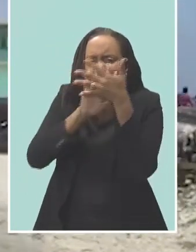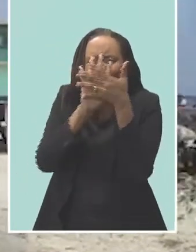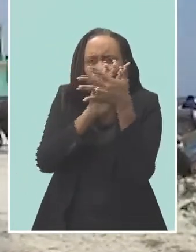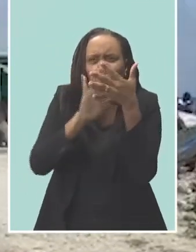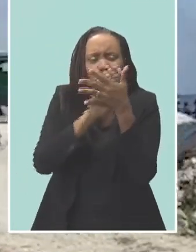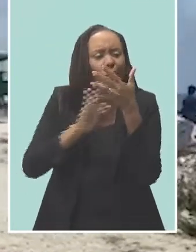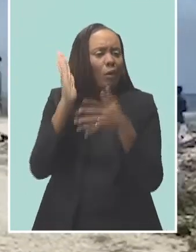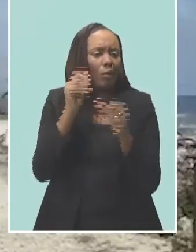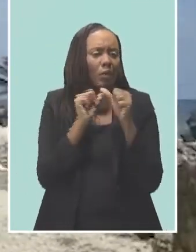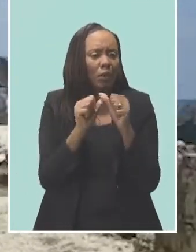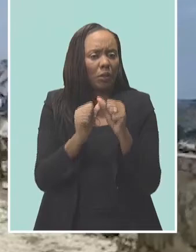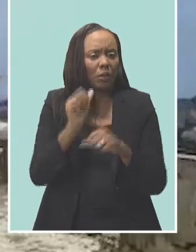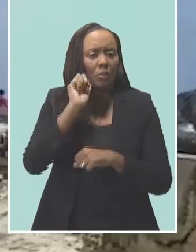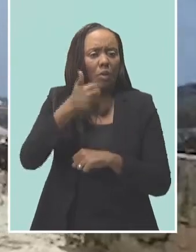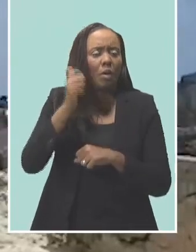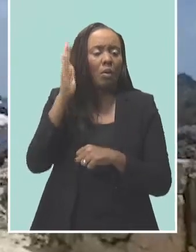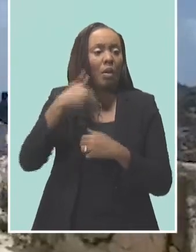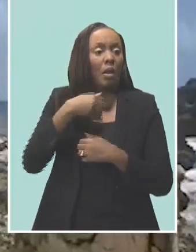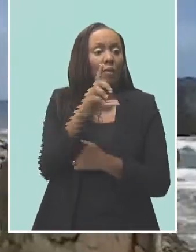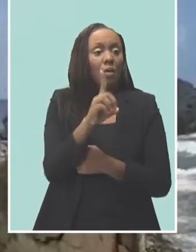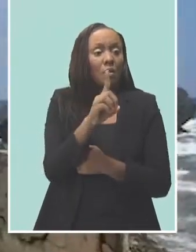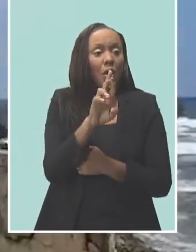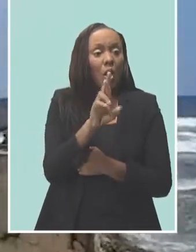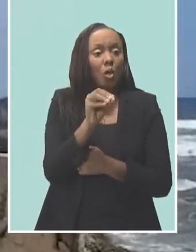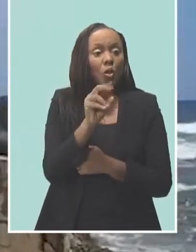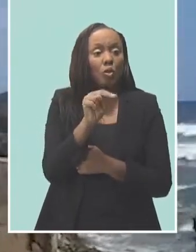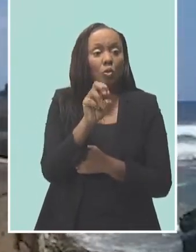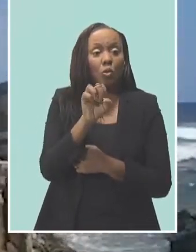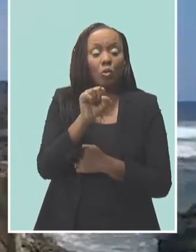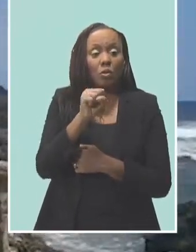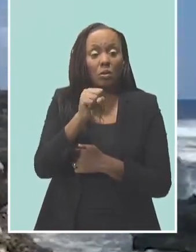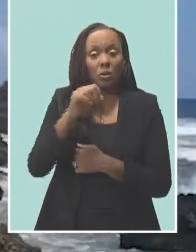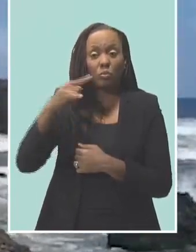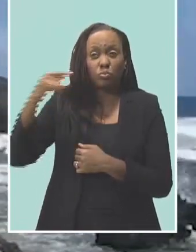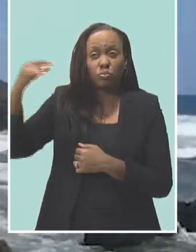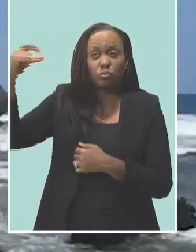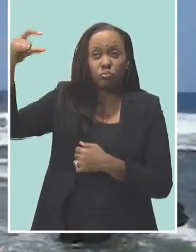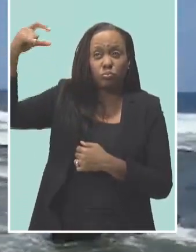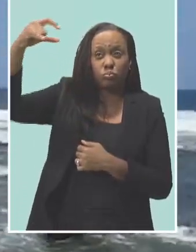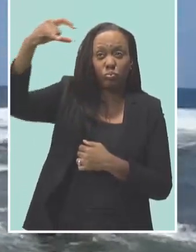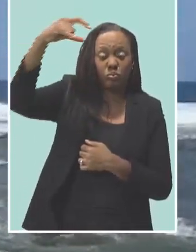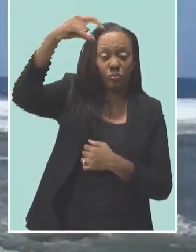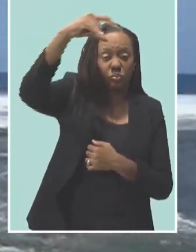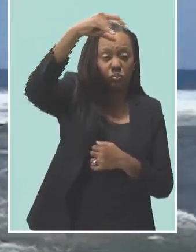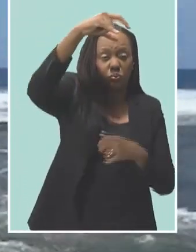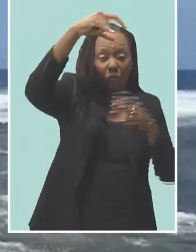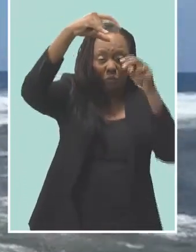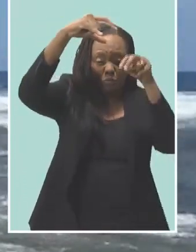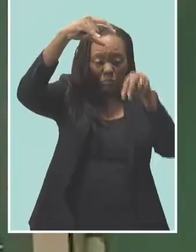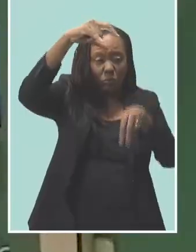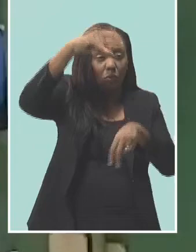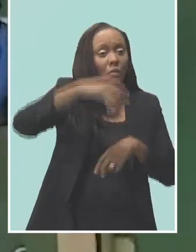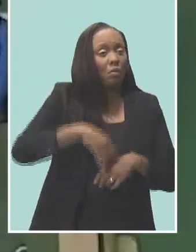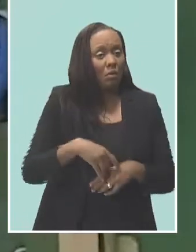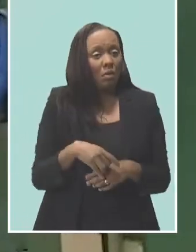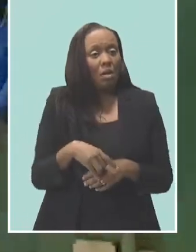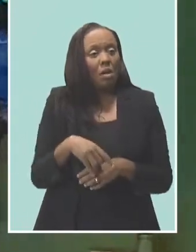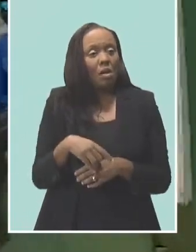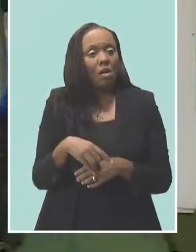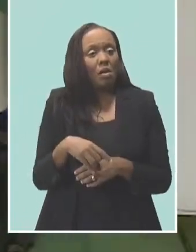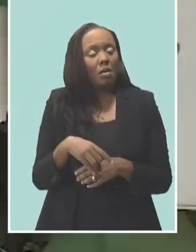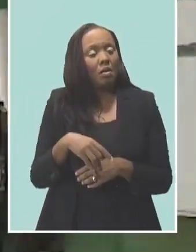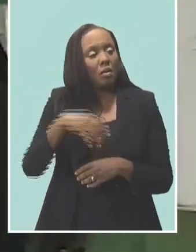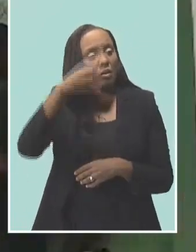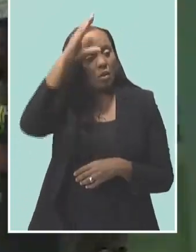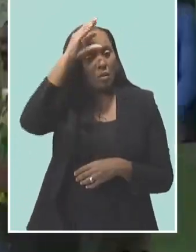tomorrow when drones are expected to be used in the operation. The 16-year-old went missing on May 1st after